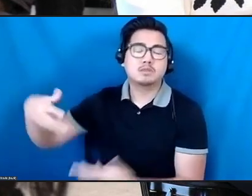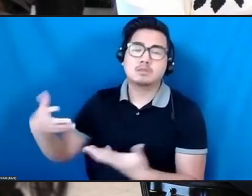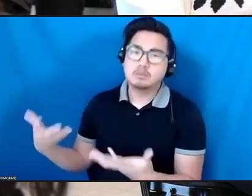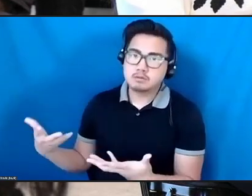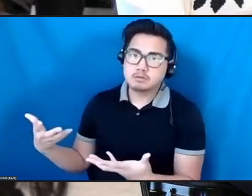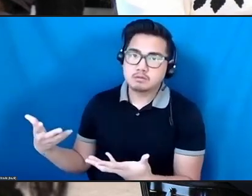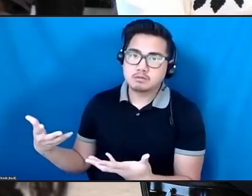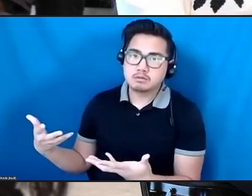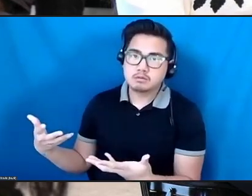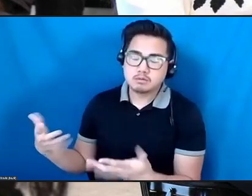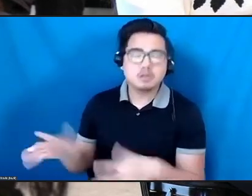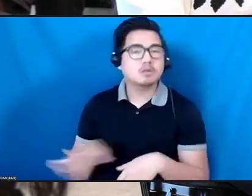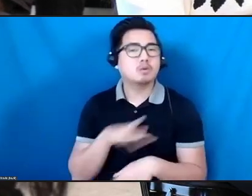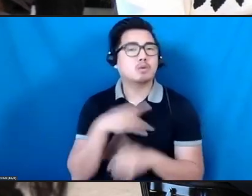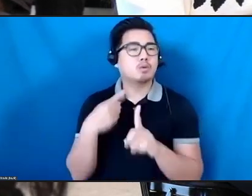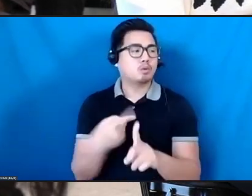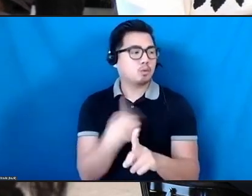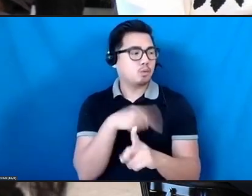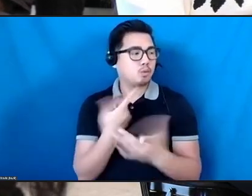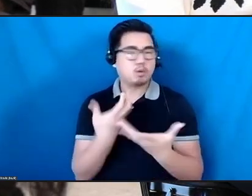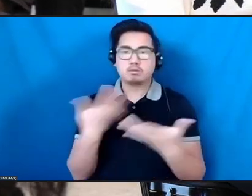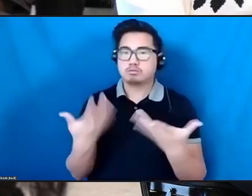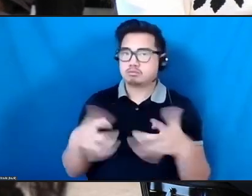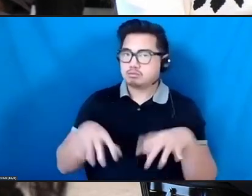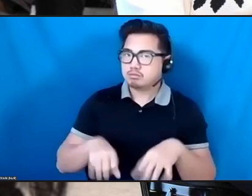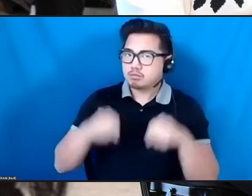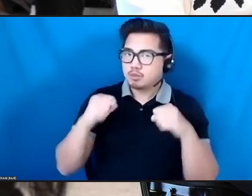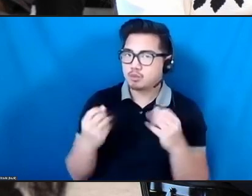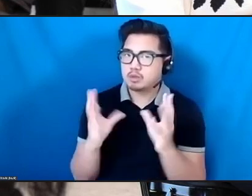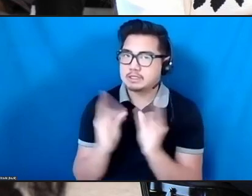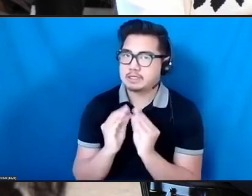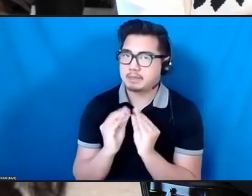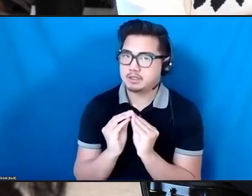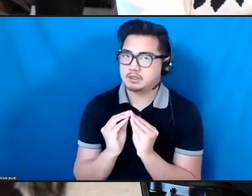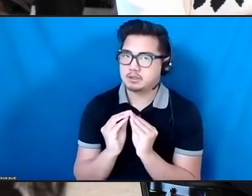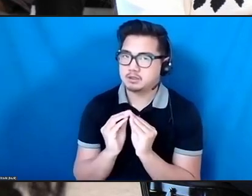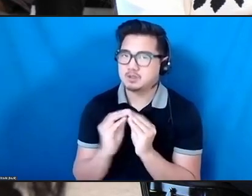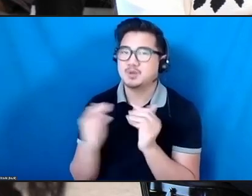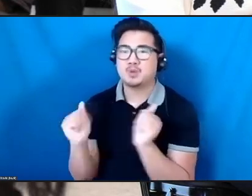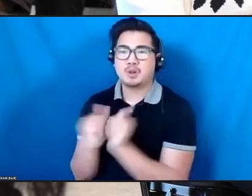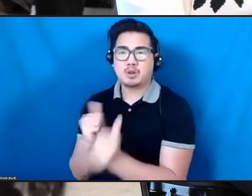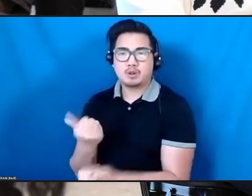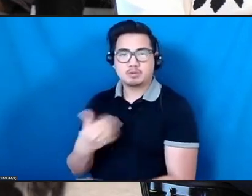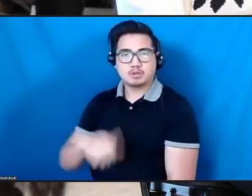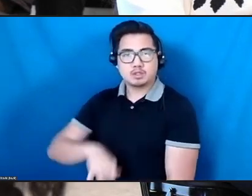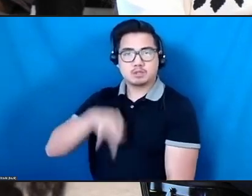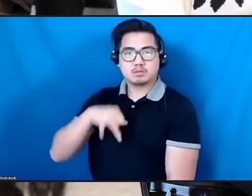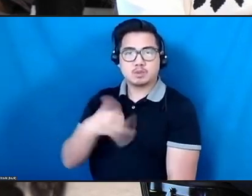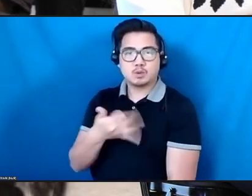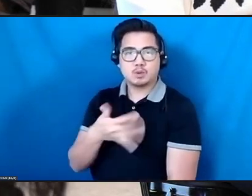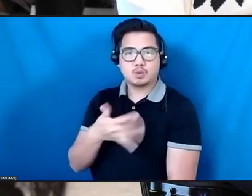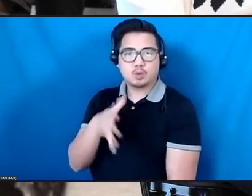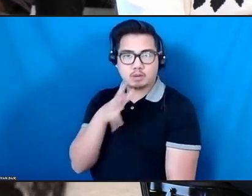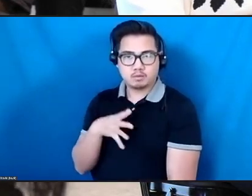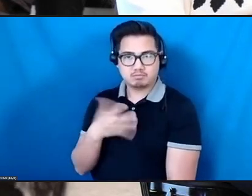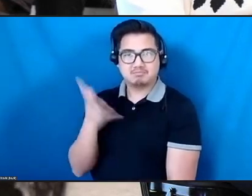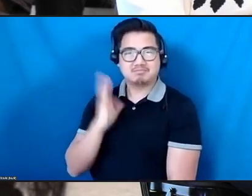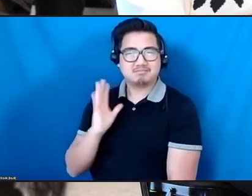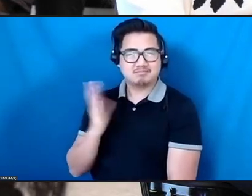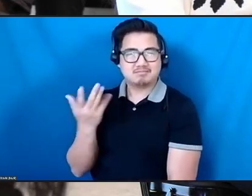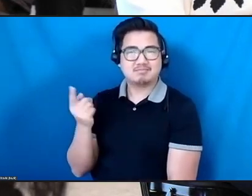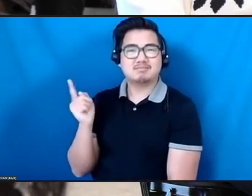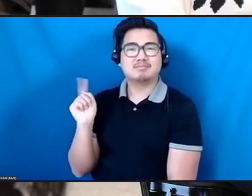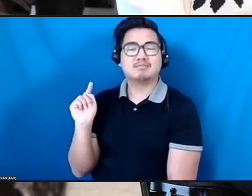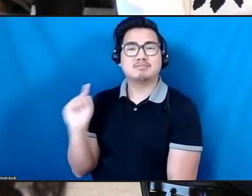with the Trojan women, with the Syrian women, on Skype in those days. And this was 2014.